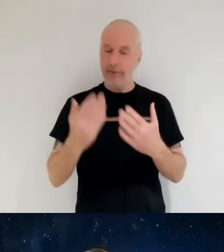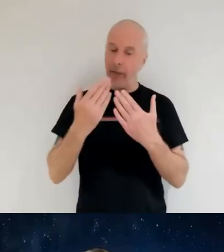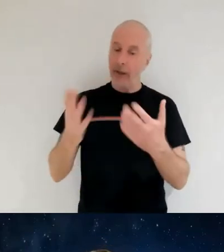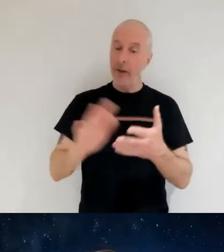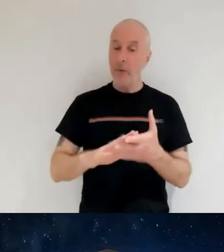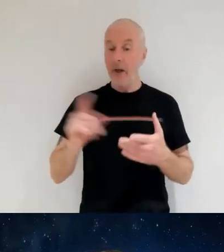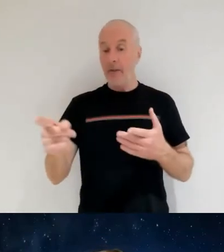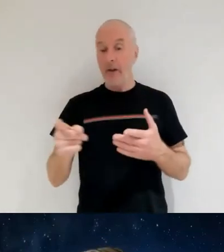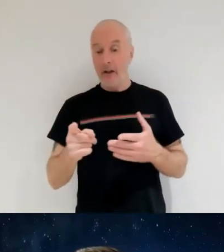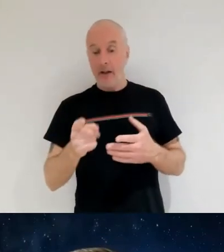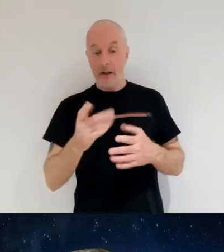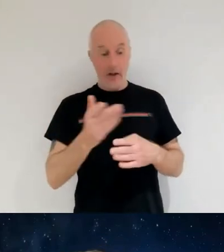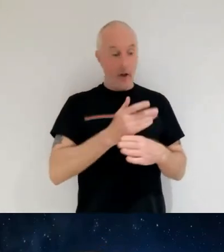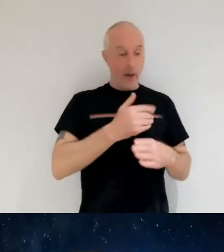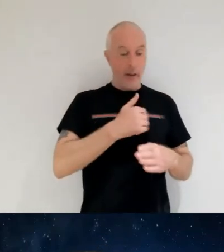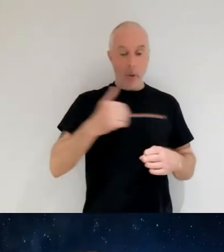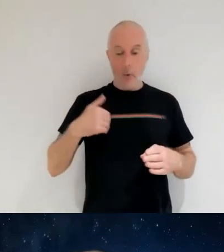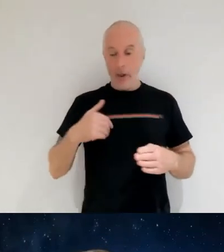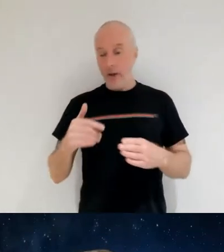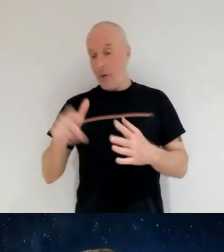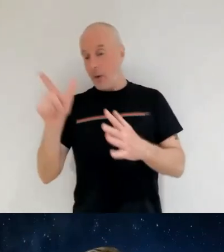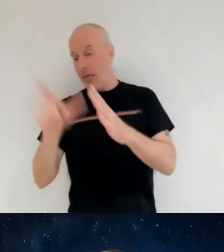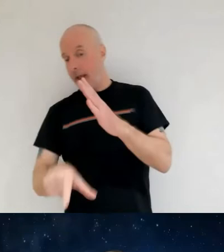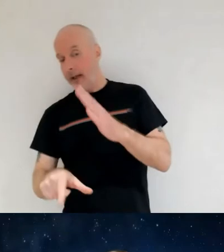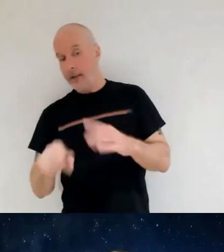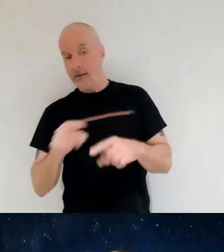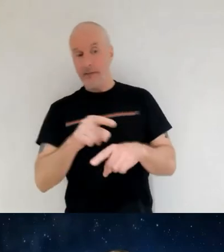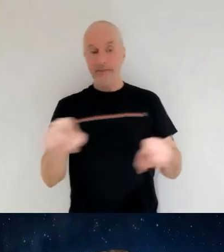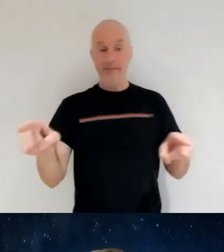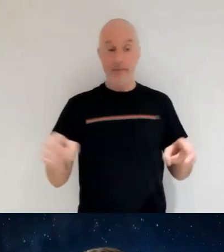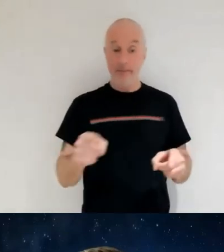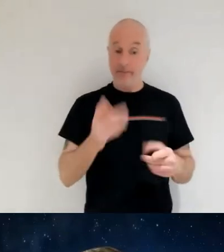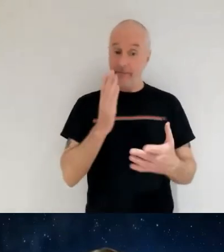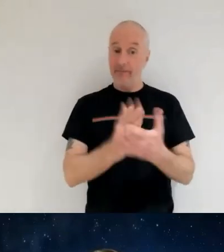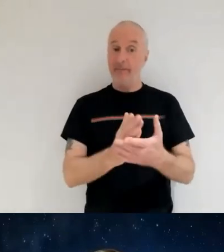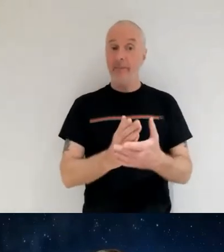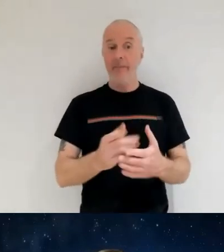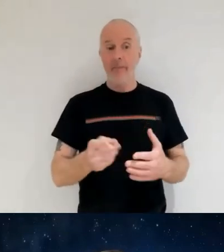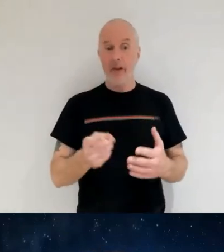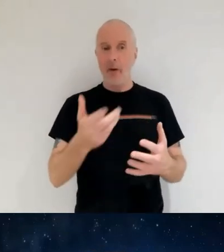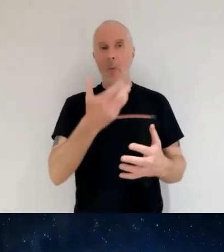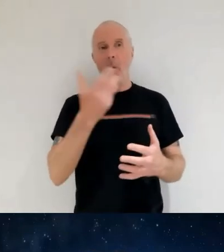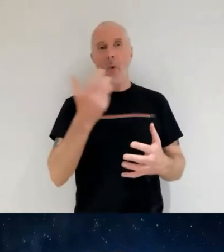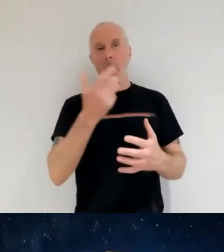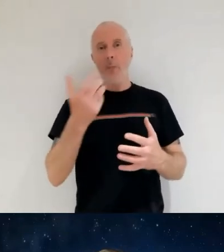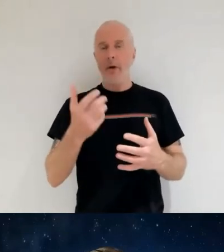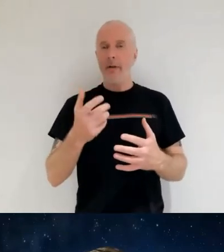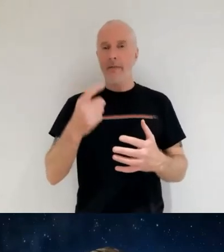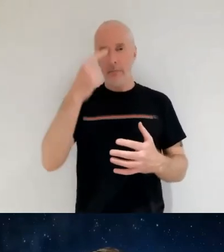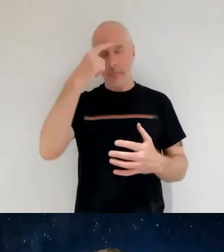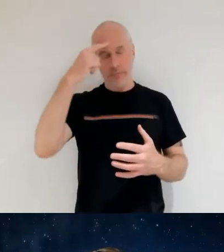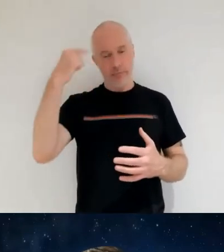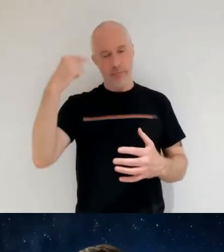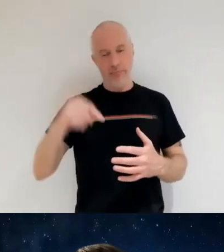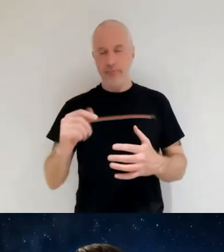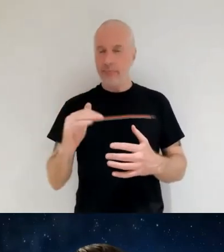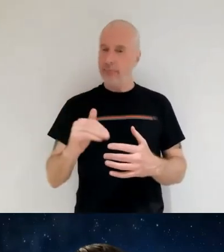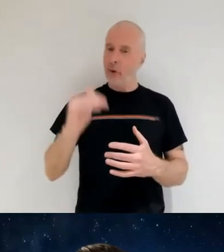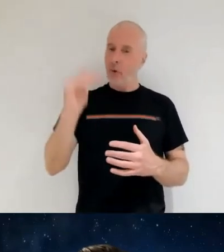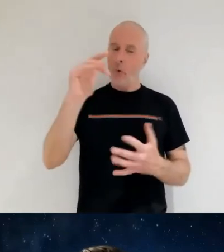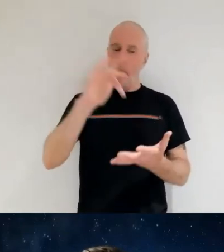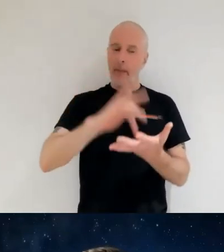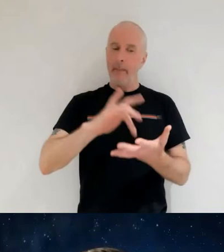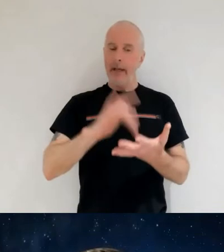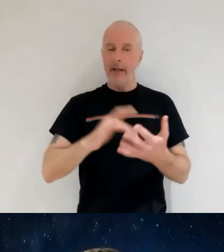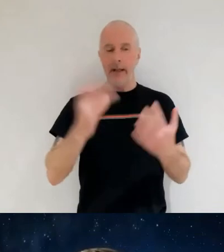thank you for joining us here on what is actually a very warm um north midlands evening so for those that haven't joined us before